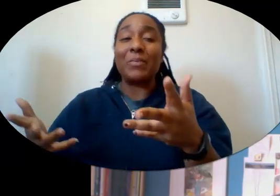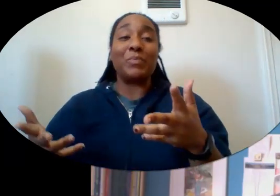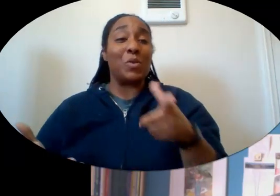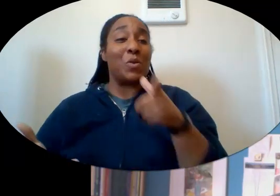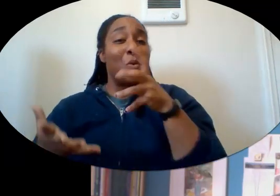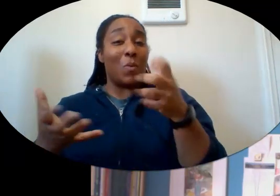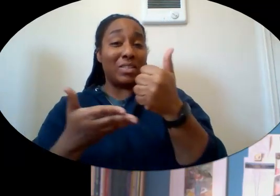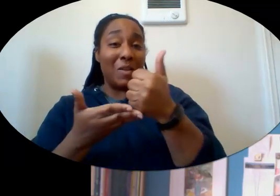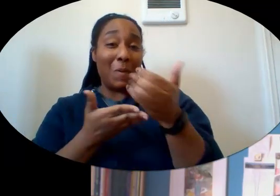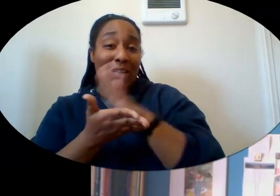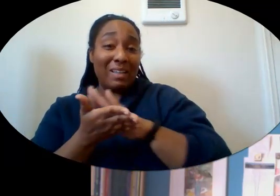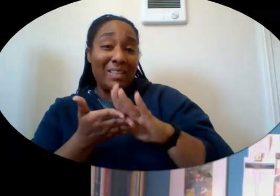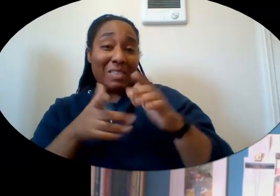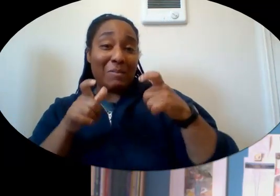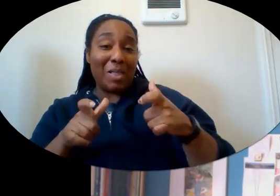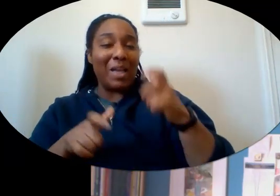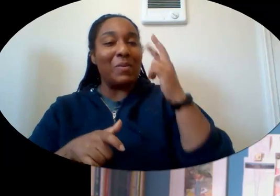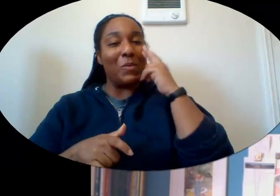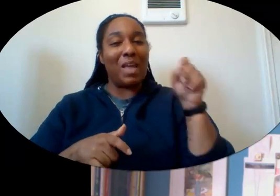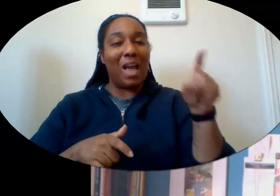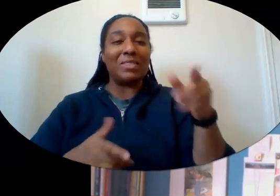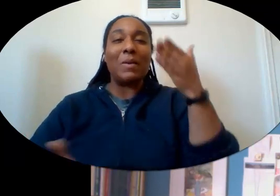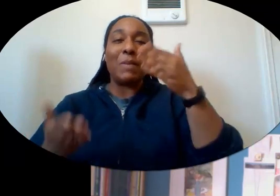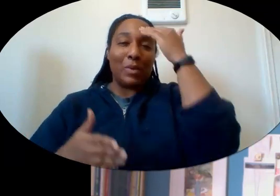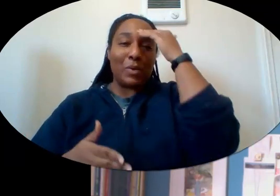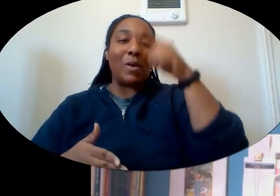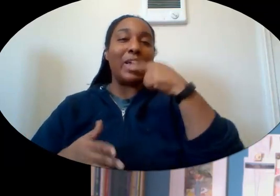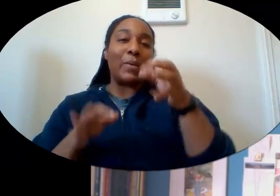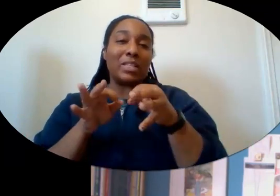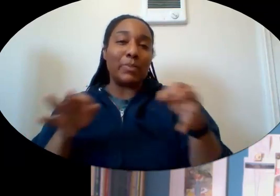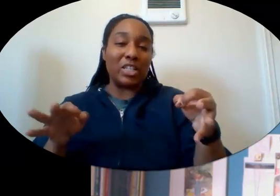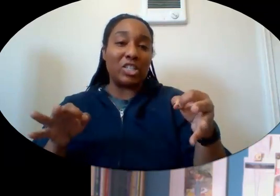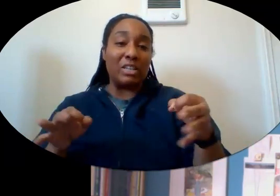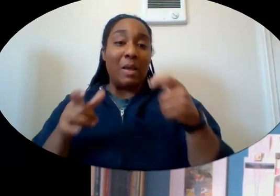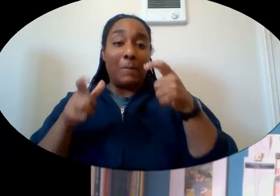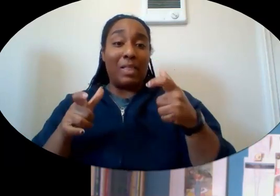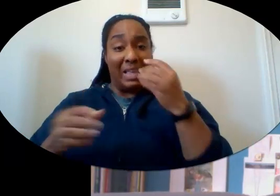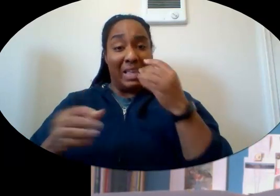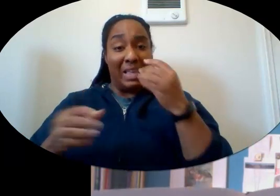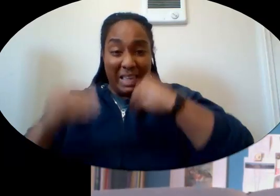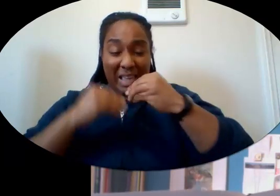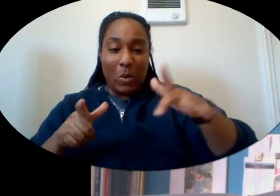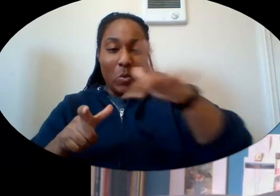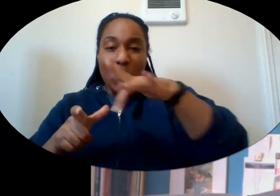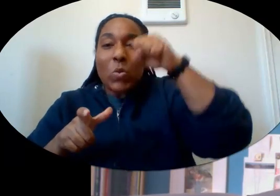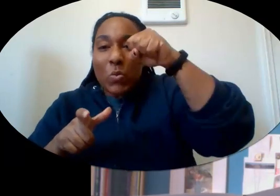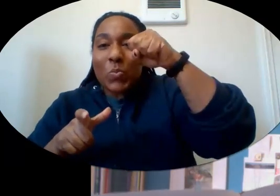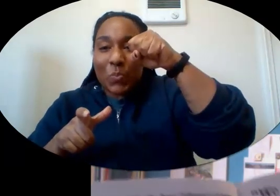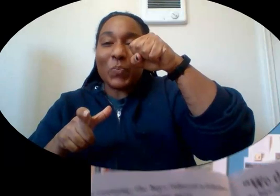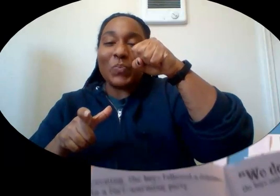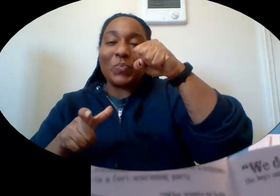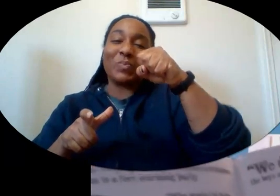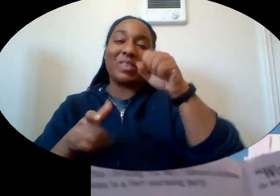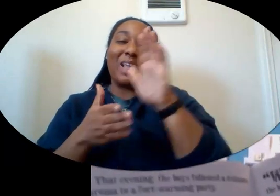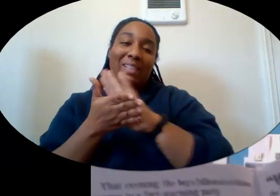clean this plate? Ruby asked. Maybe you know that expression, when you eat something all up, we say that you've cleaned the plate. We